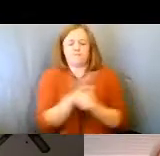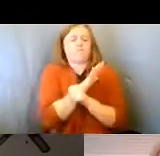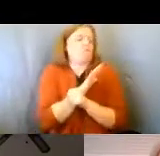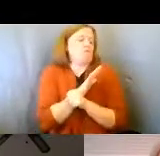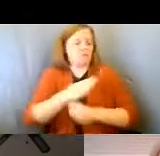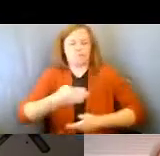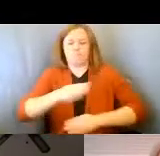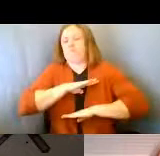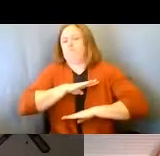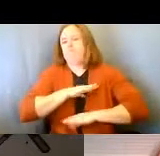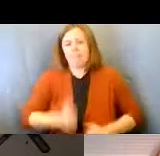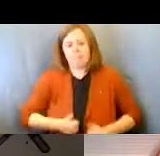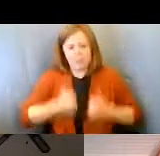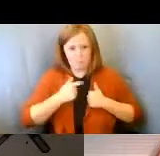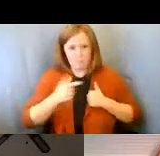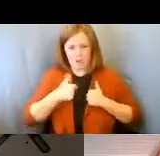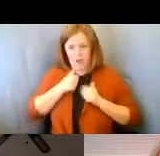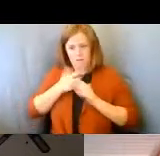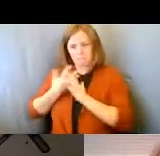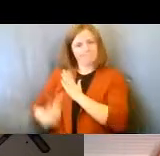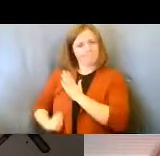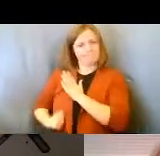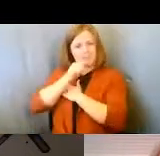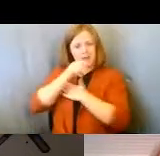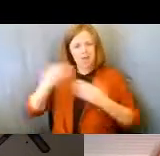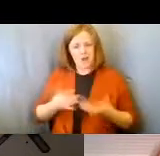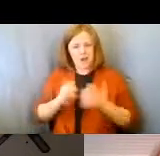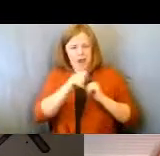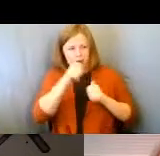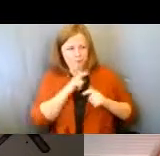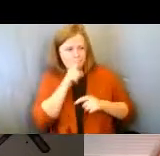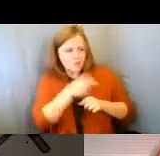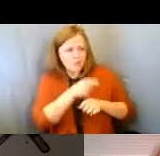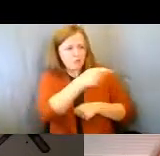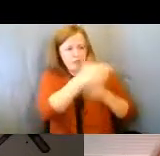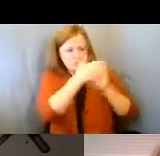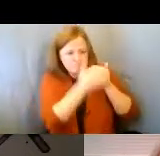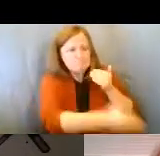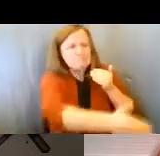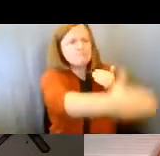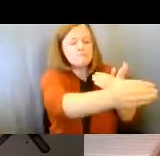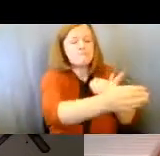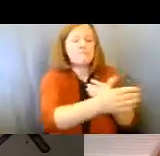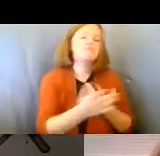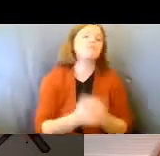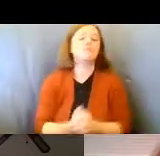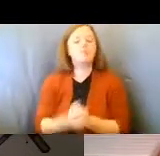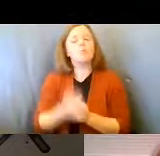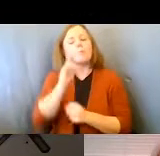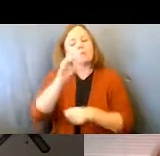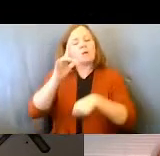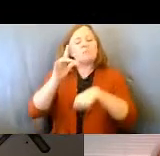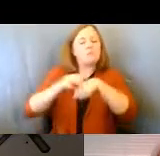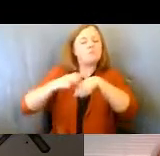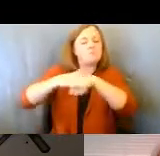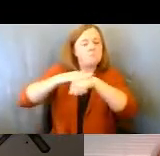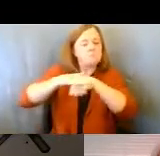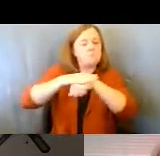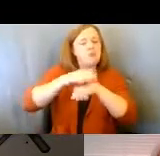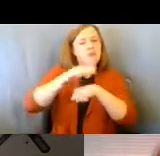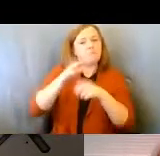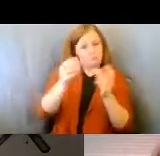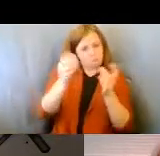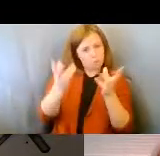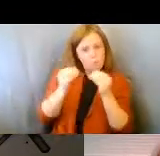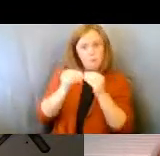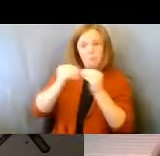here to do that? Um, we'll touch on that a tiny bit this evening, but if that's something you're really interested in and